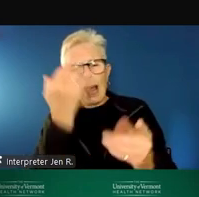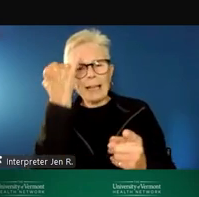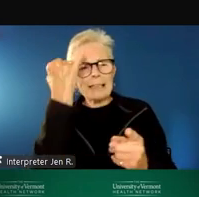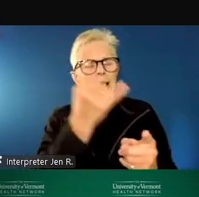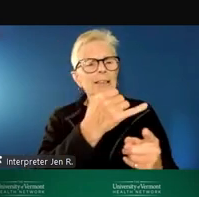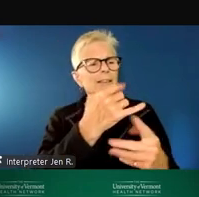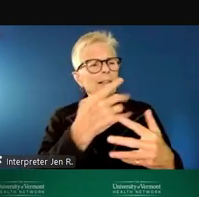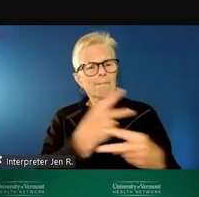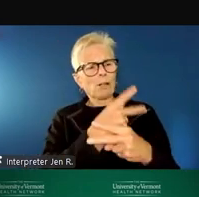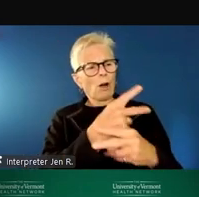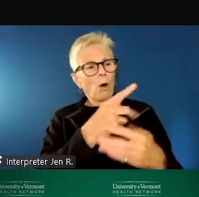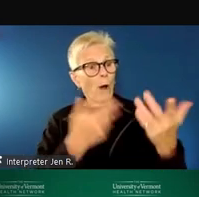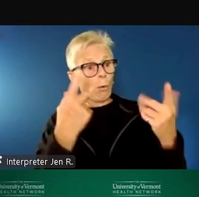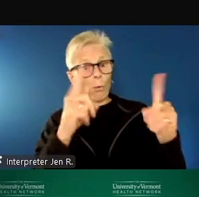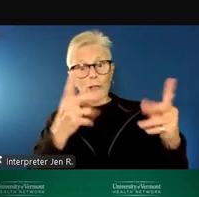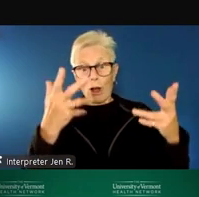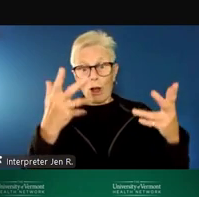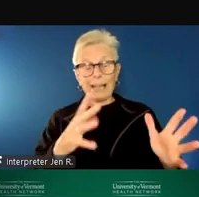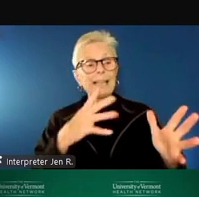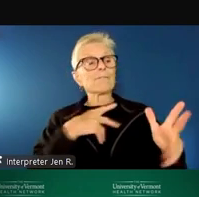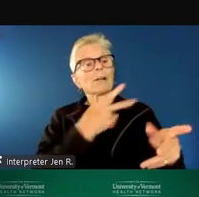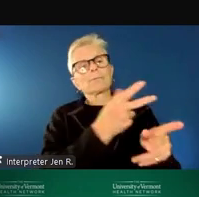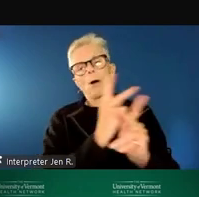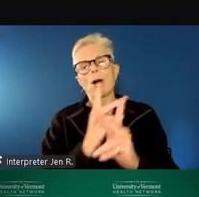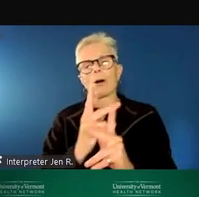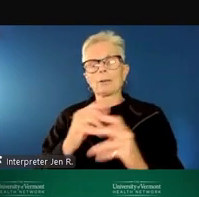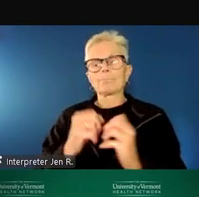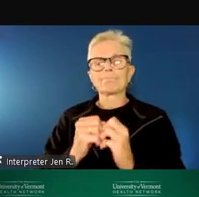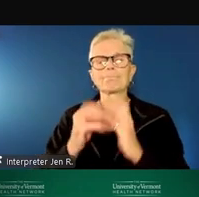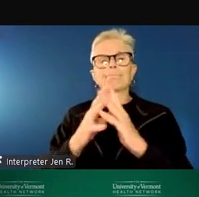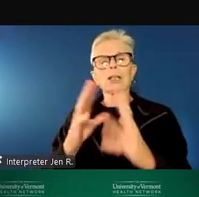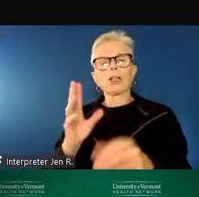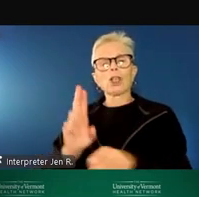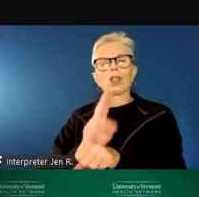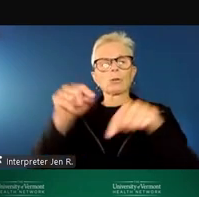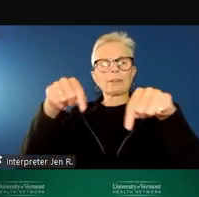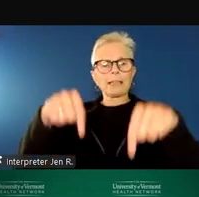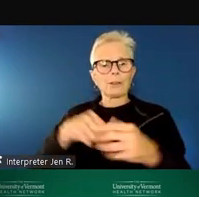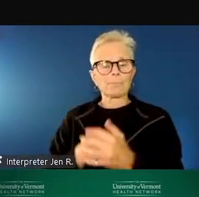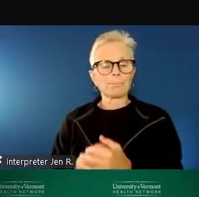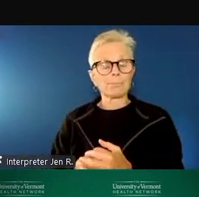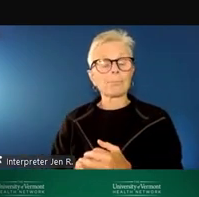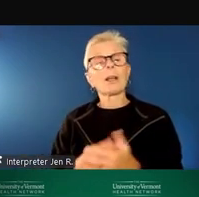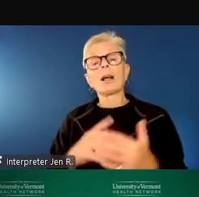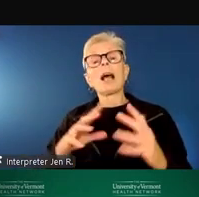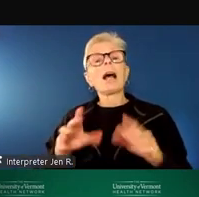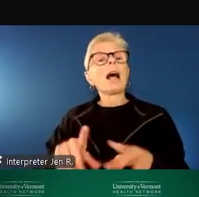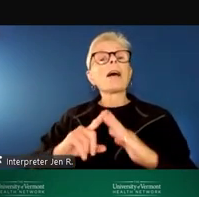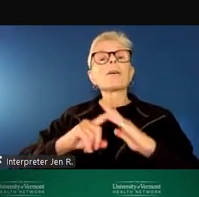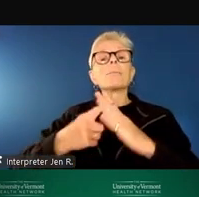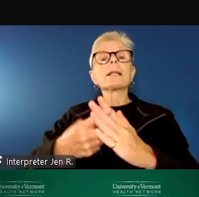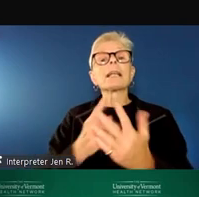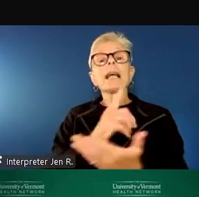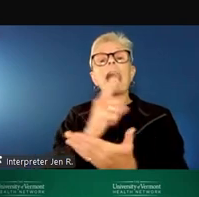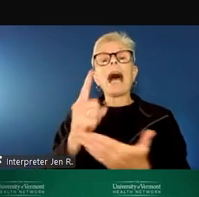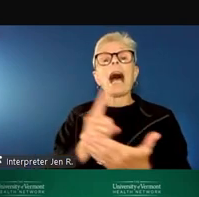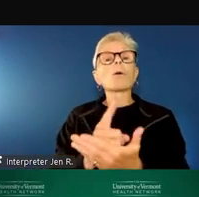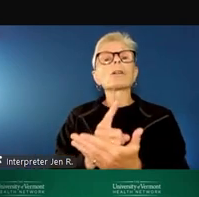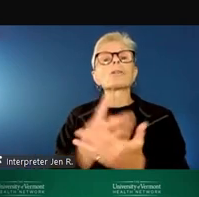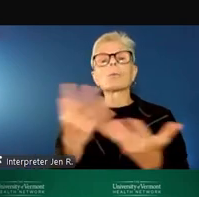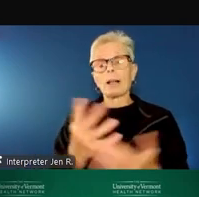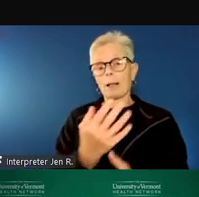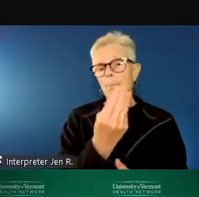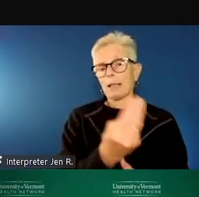works so that we can implement that here. To start, the hours of operation for the program will be Monday through